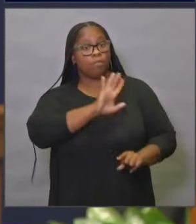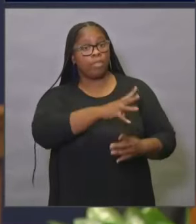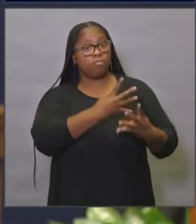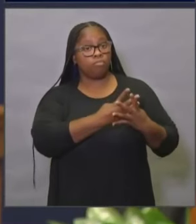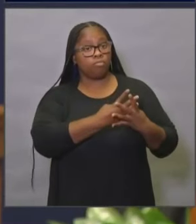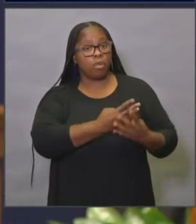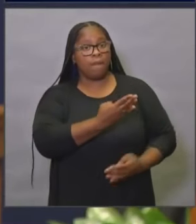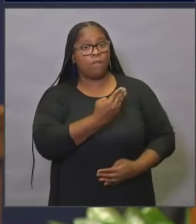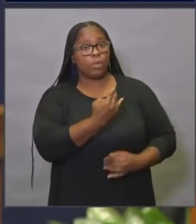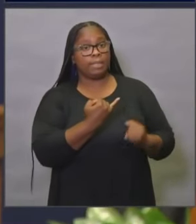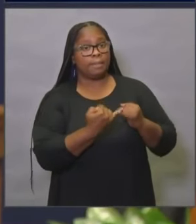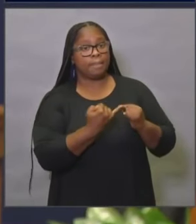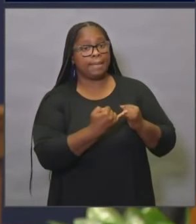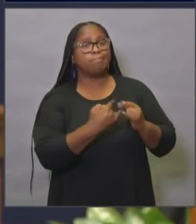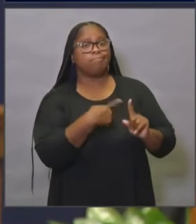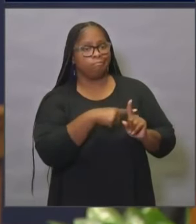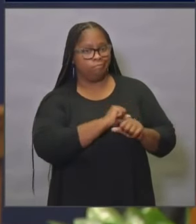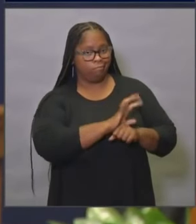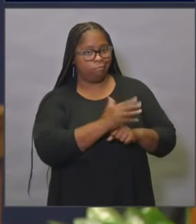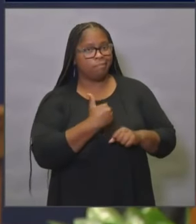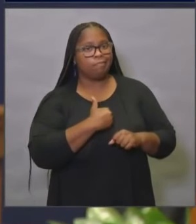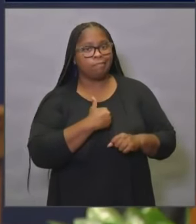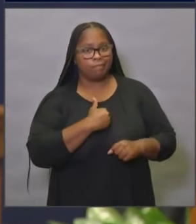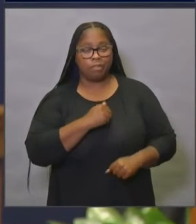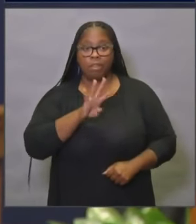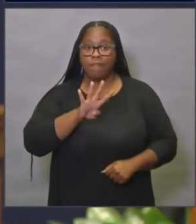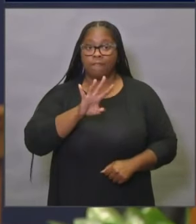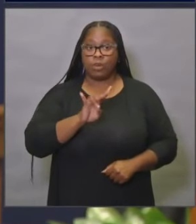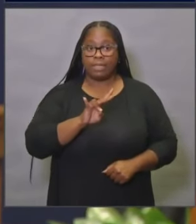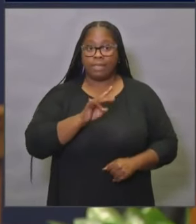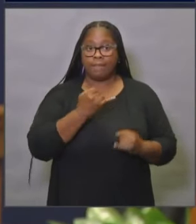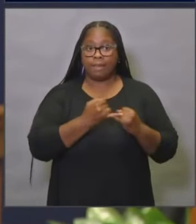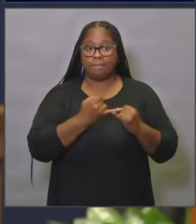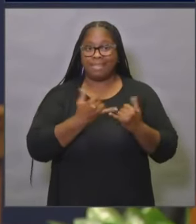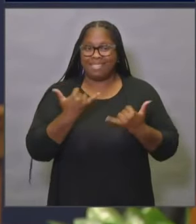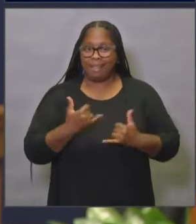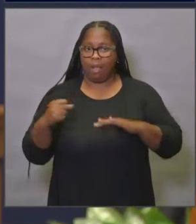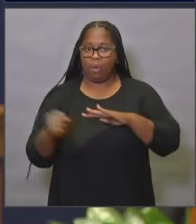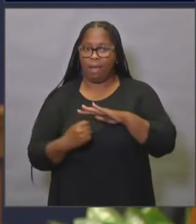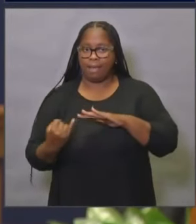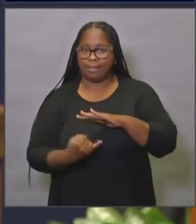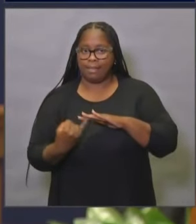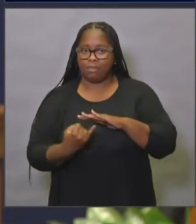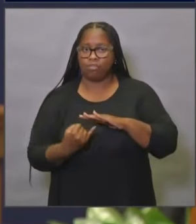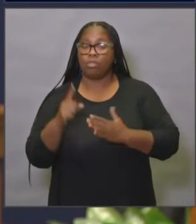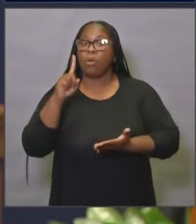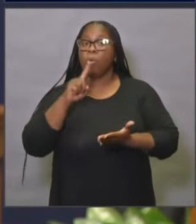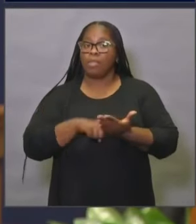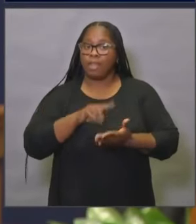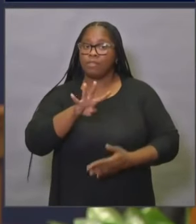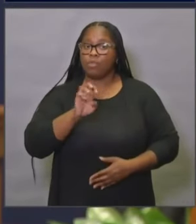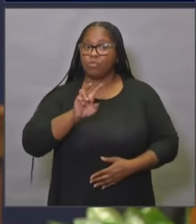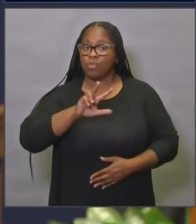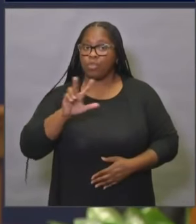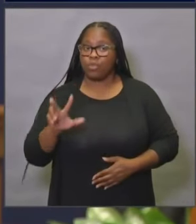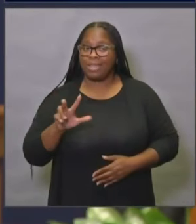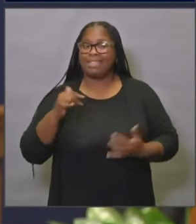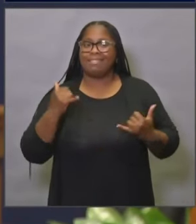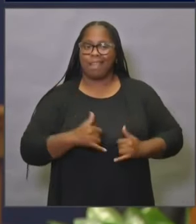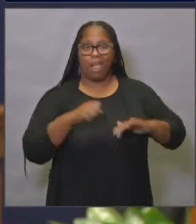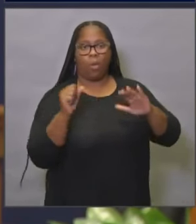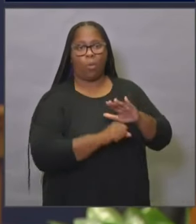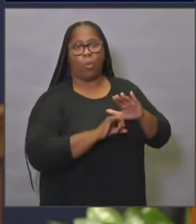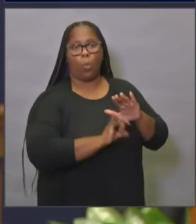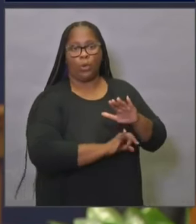14 inmates who are positive, and 47 inmates are in isolation, and 1,433 are quarantined.